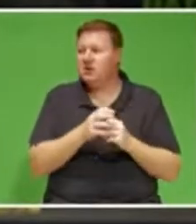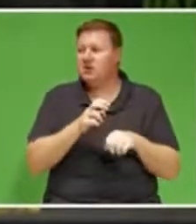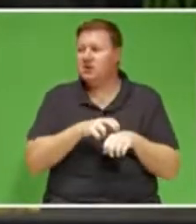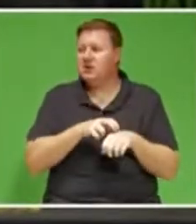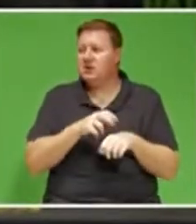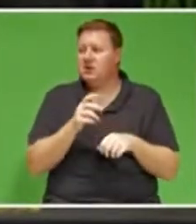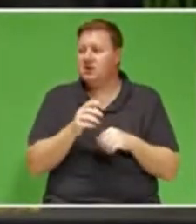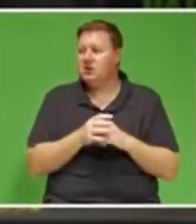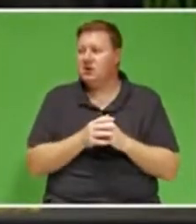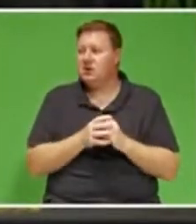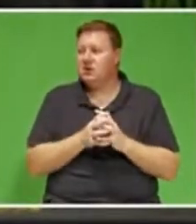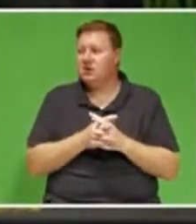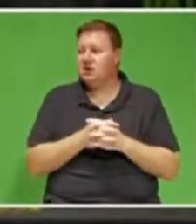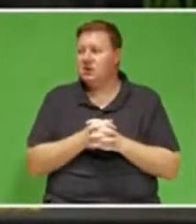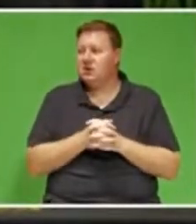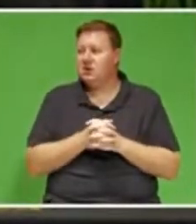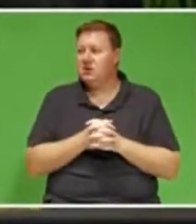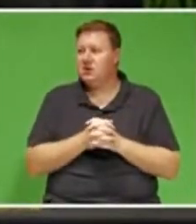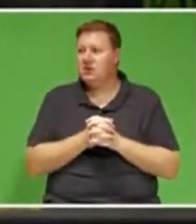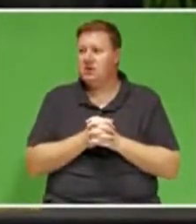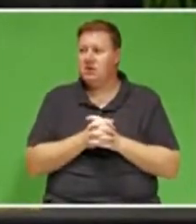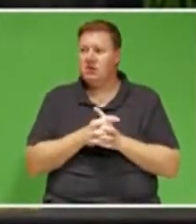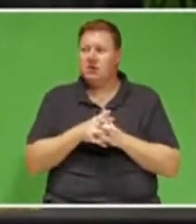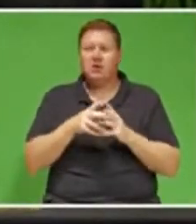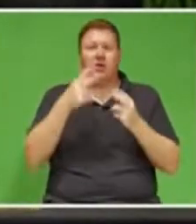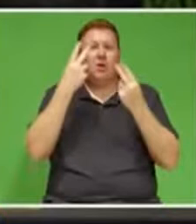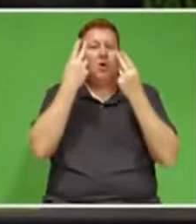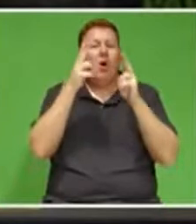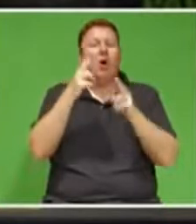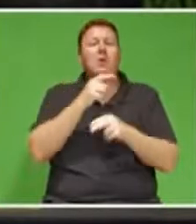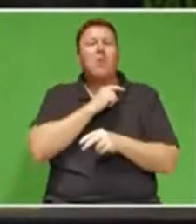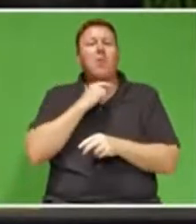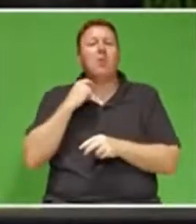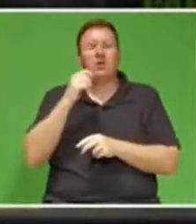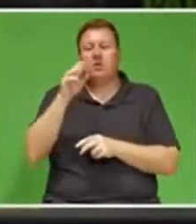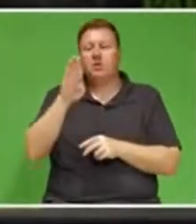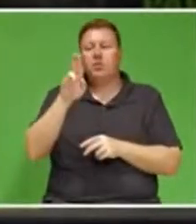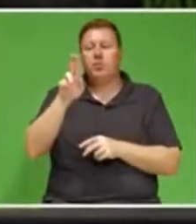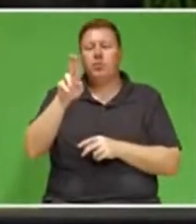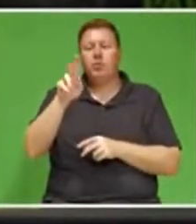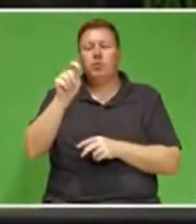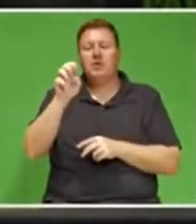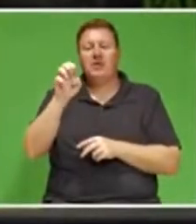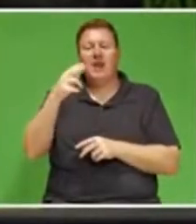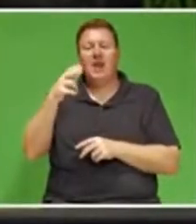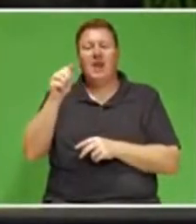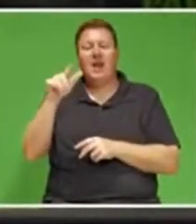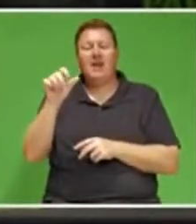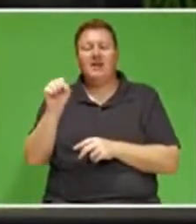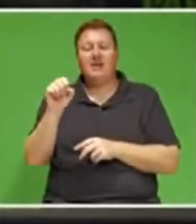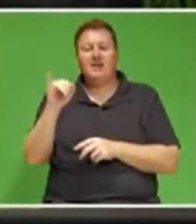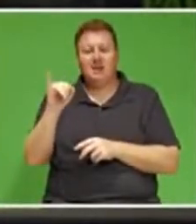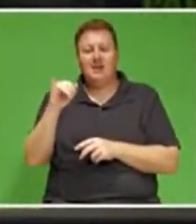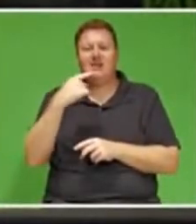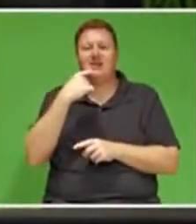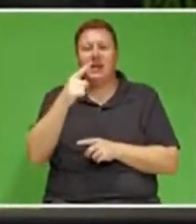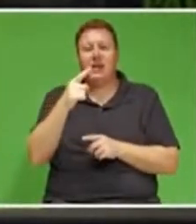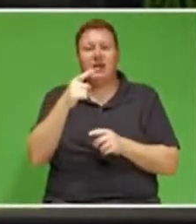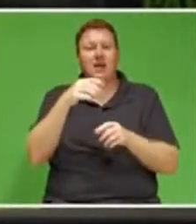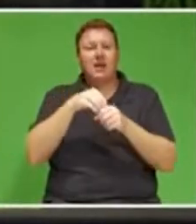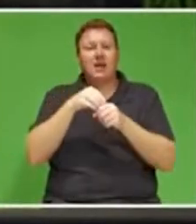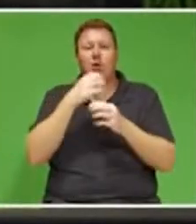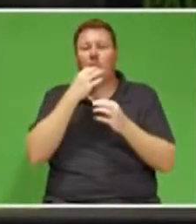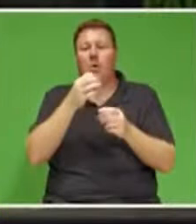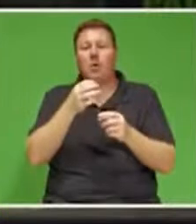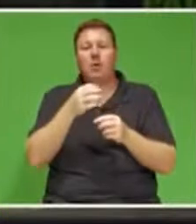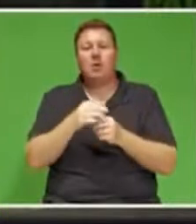As the Honourable Prince Boutelezi rightly said in his remarks, which were delivered by